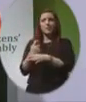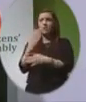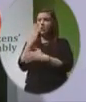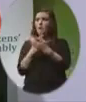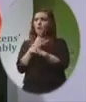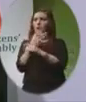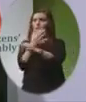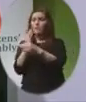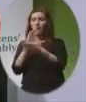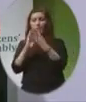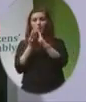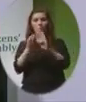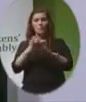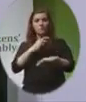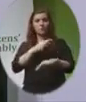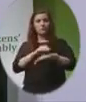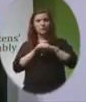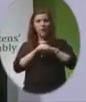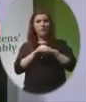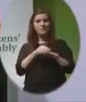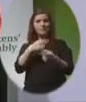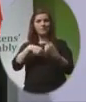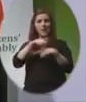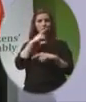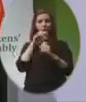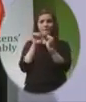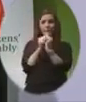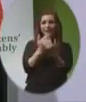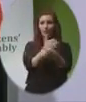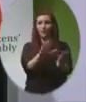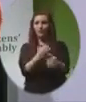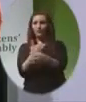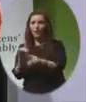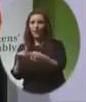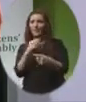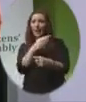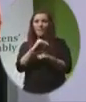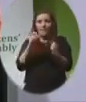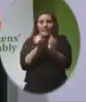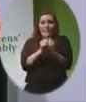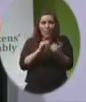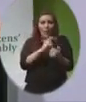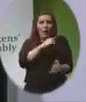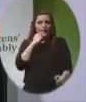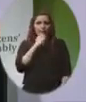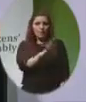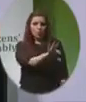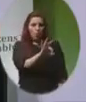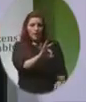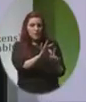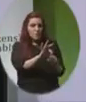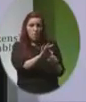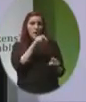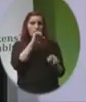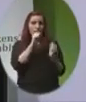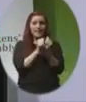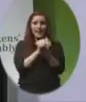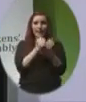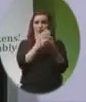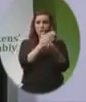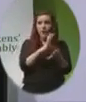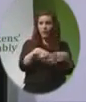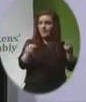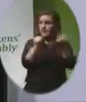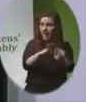close personal friends, and when I meet their son or daughter, I'm not meeting a choice. I'm meeting a child with the same rights as